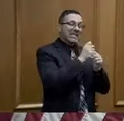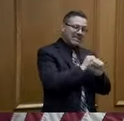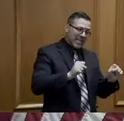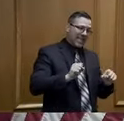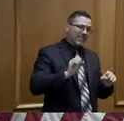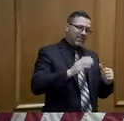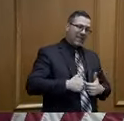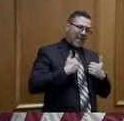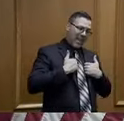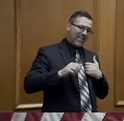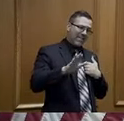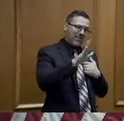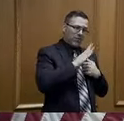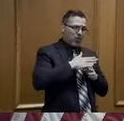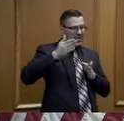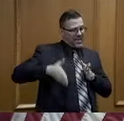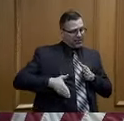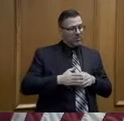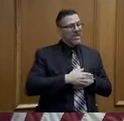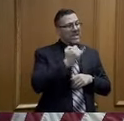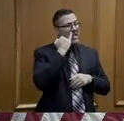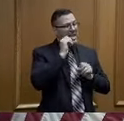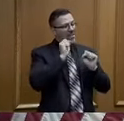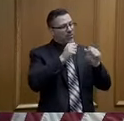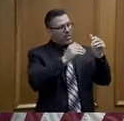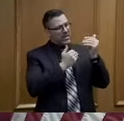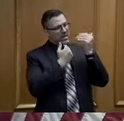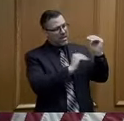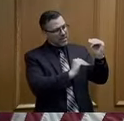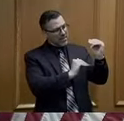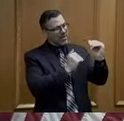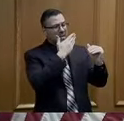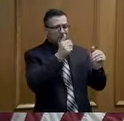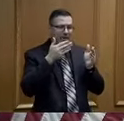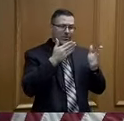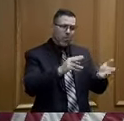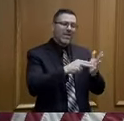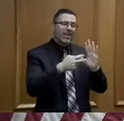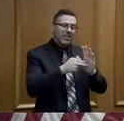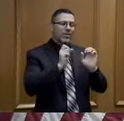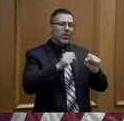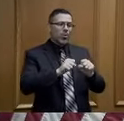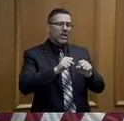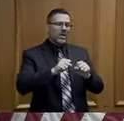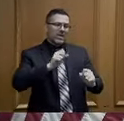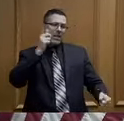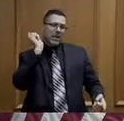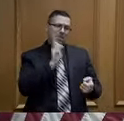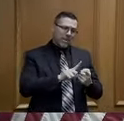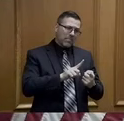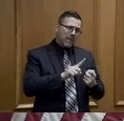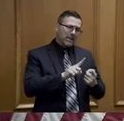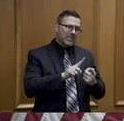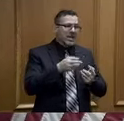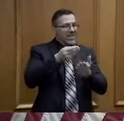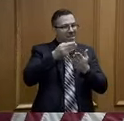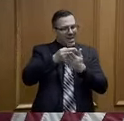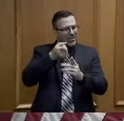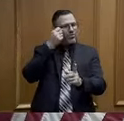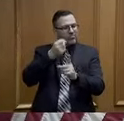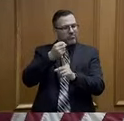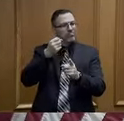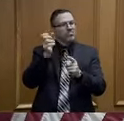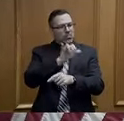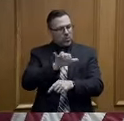mitigate this in a substantive way, then we can minimize the amount of financial damage that occurs to